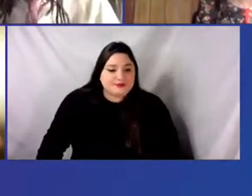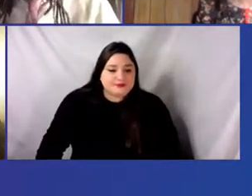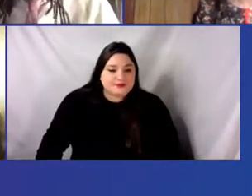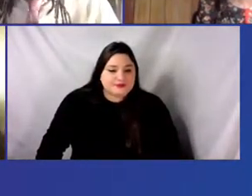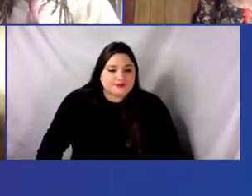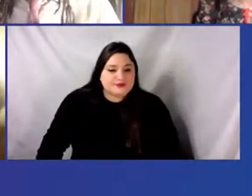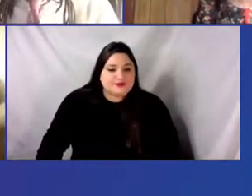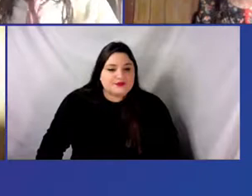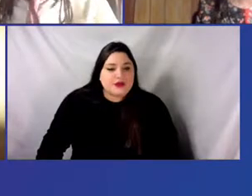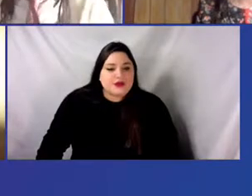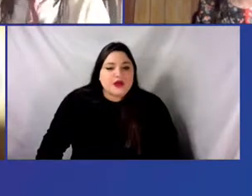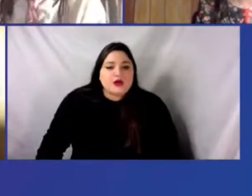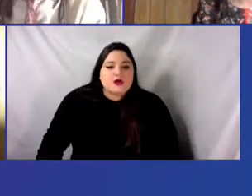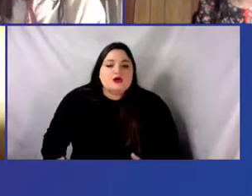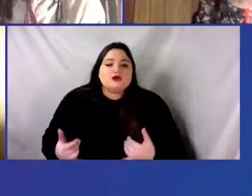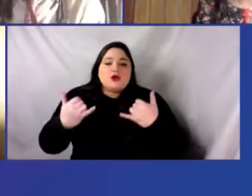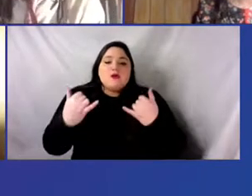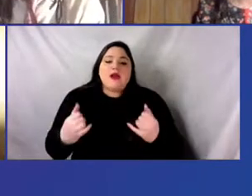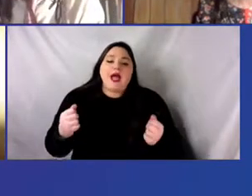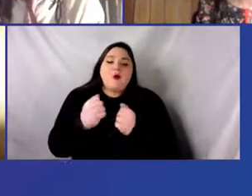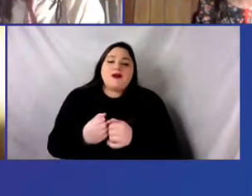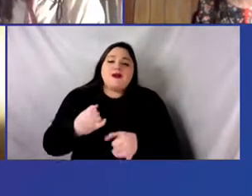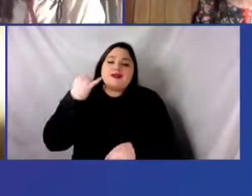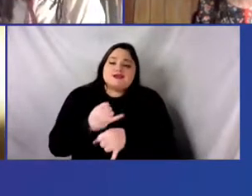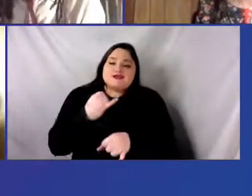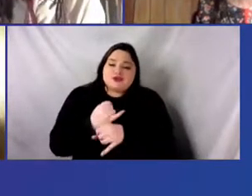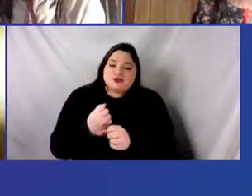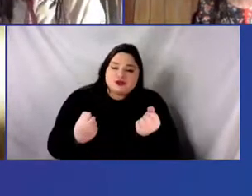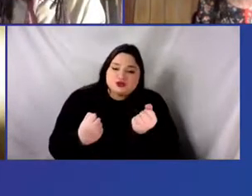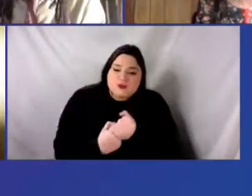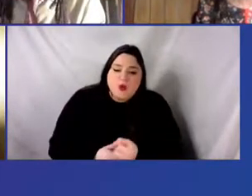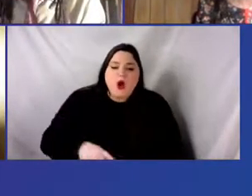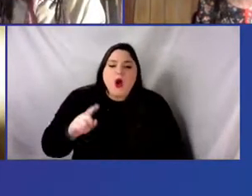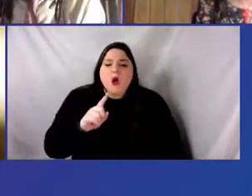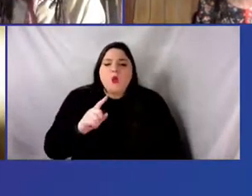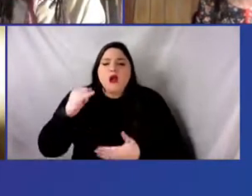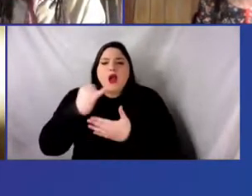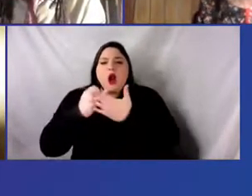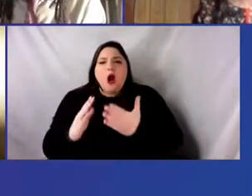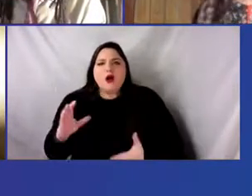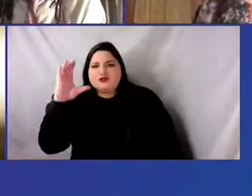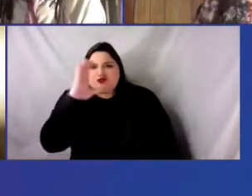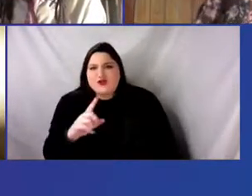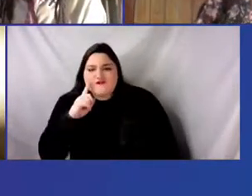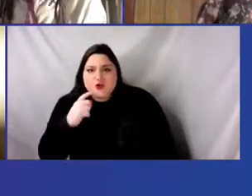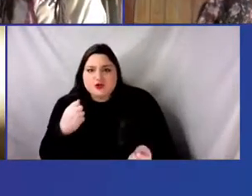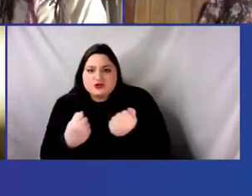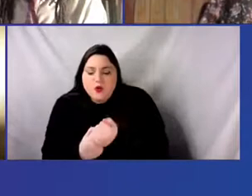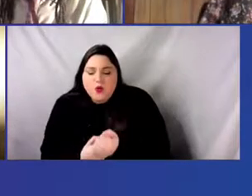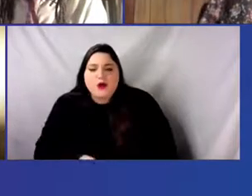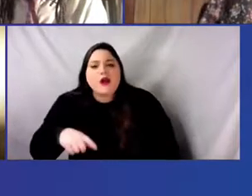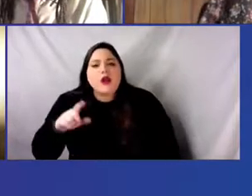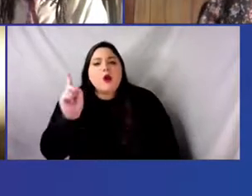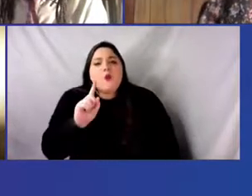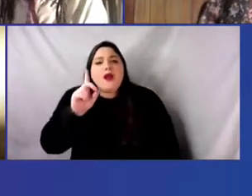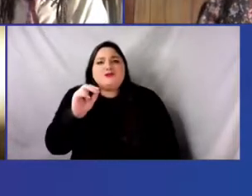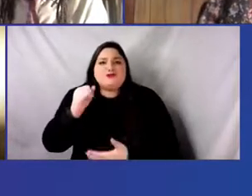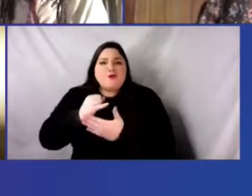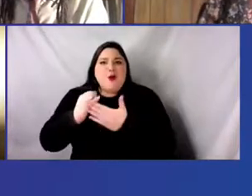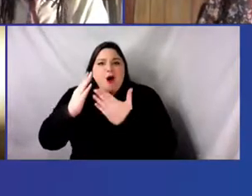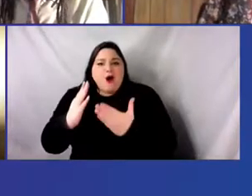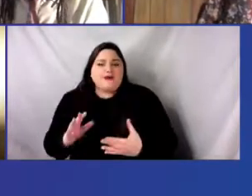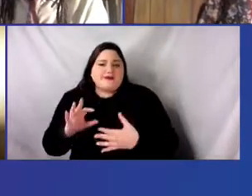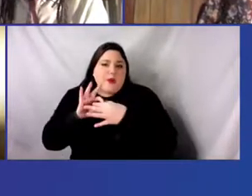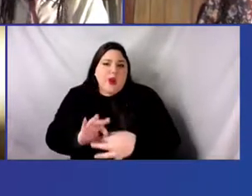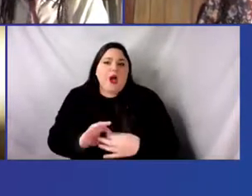seeking support and what are our politics, artists' politics of belonging to, uh, institutional systems,